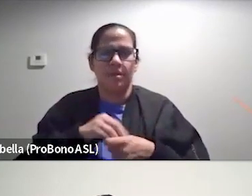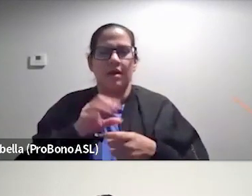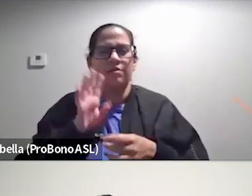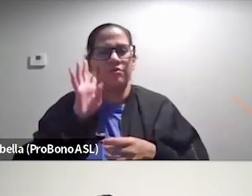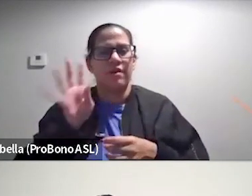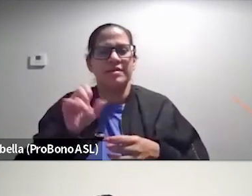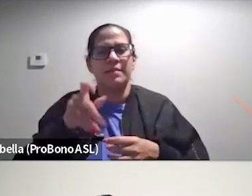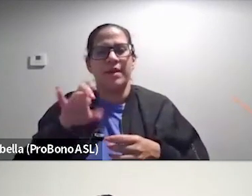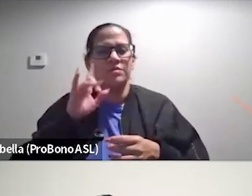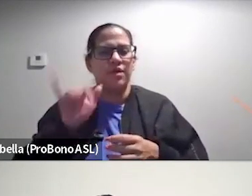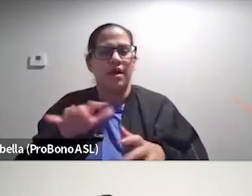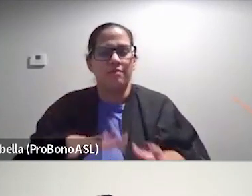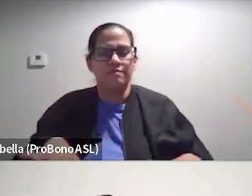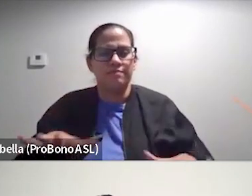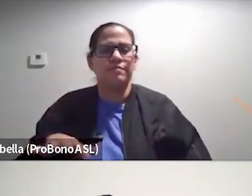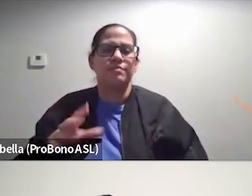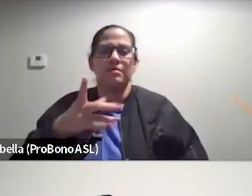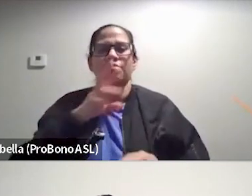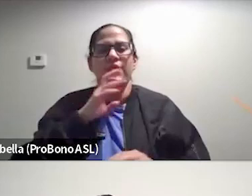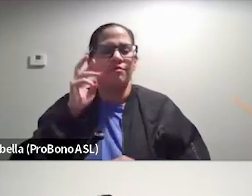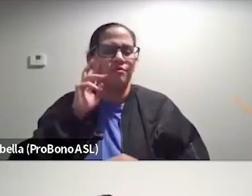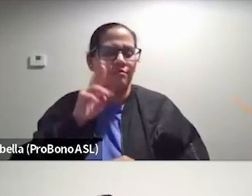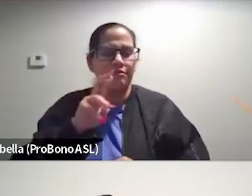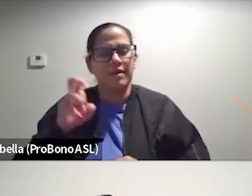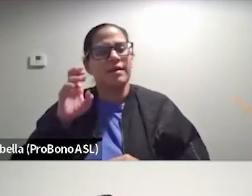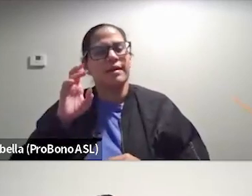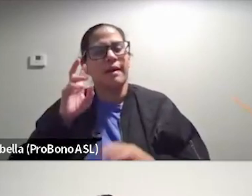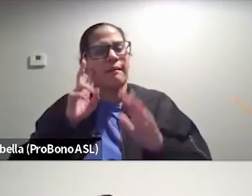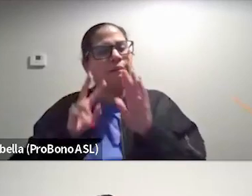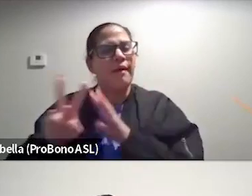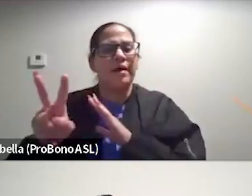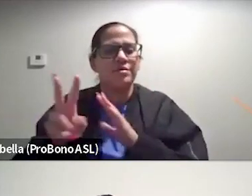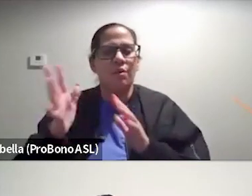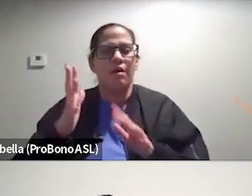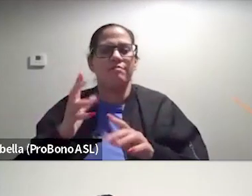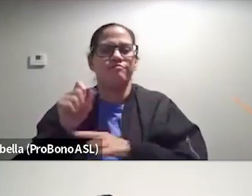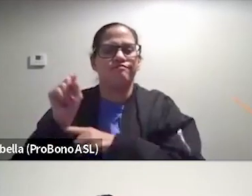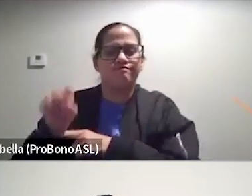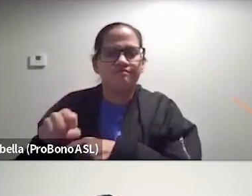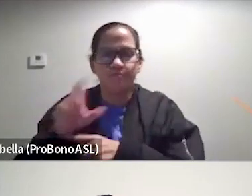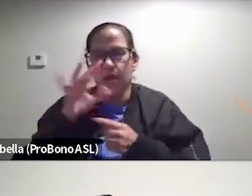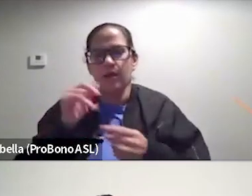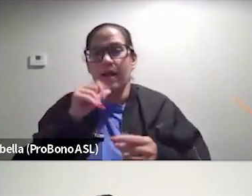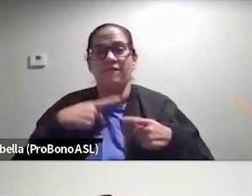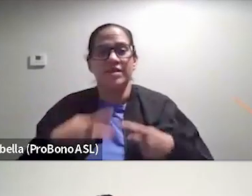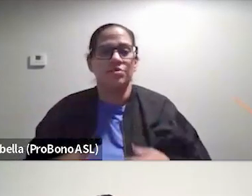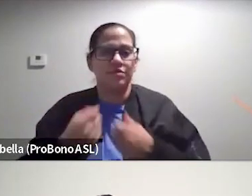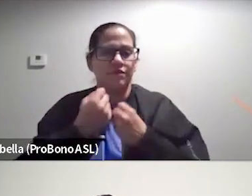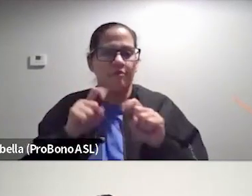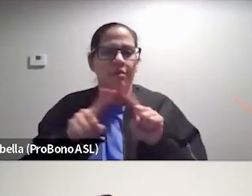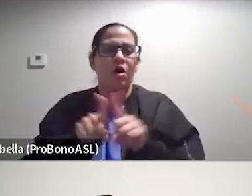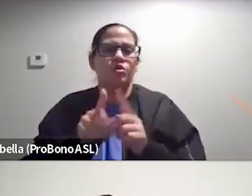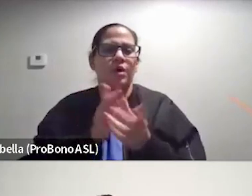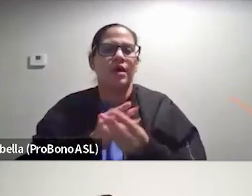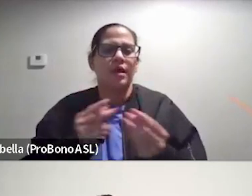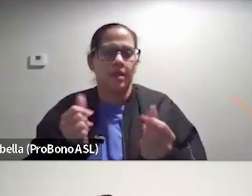that. Um, and to really reimagine what resilience looks like. It's not just physical survival, you know, but also healing